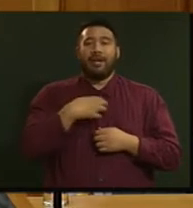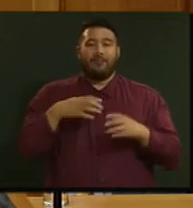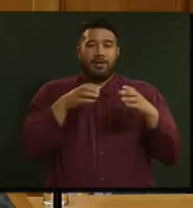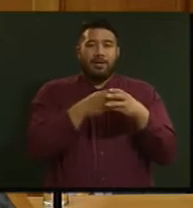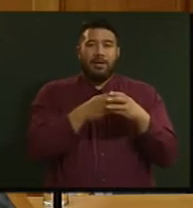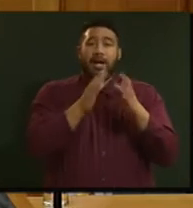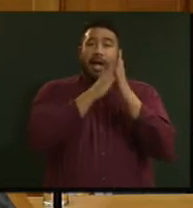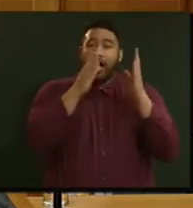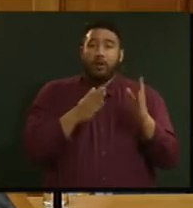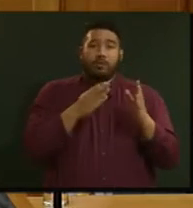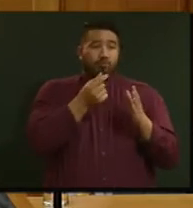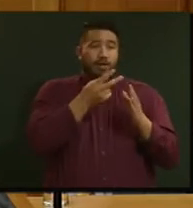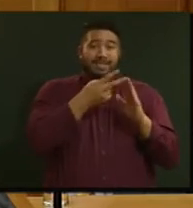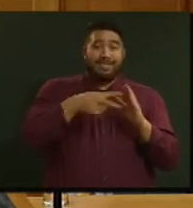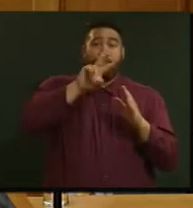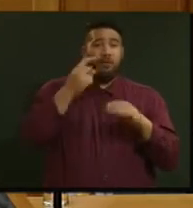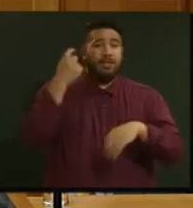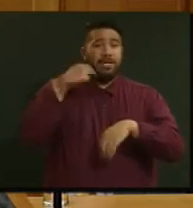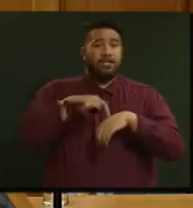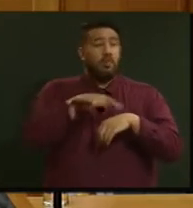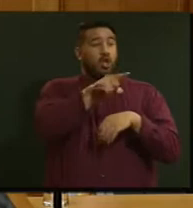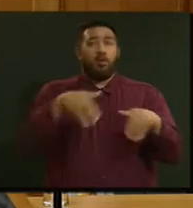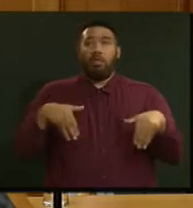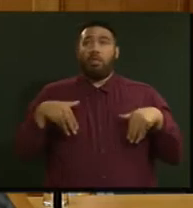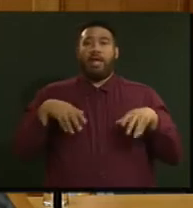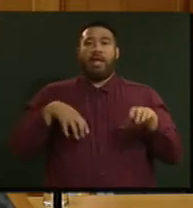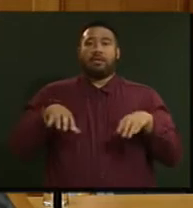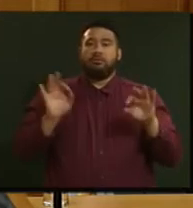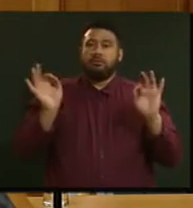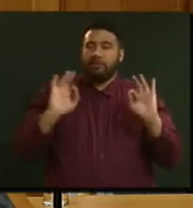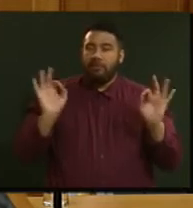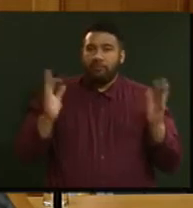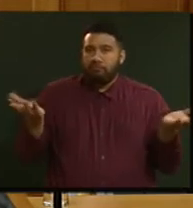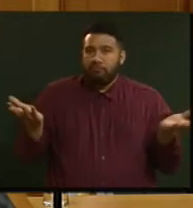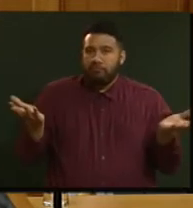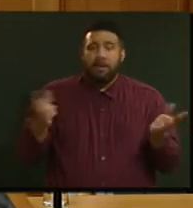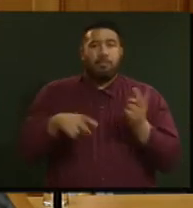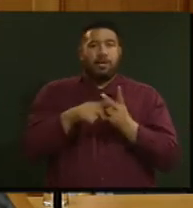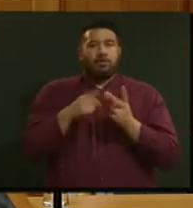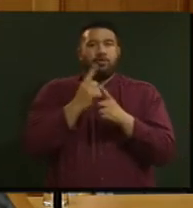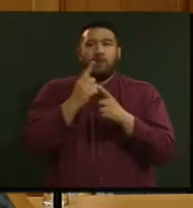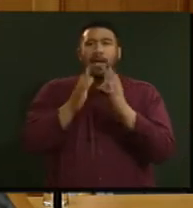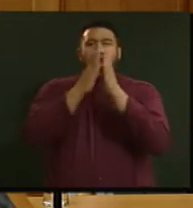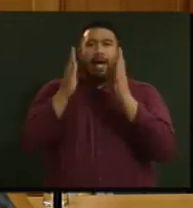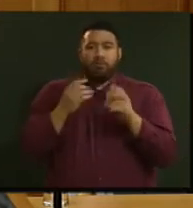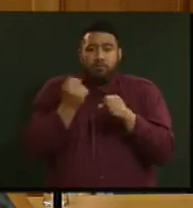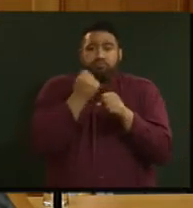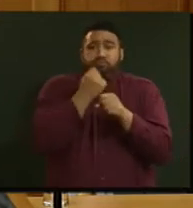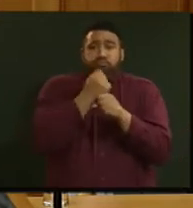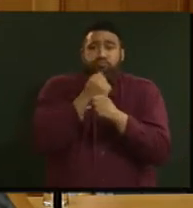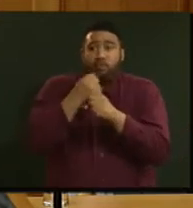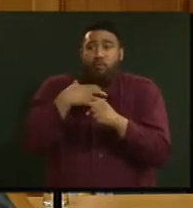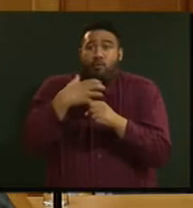and they did nothing. Secondly, I would note that with the huge ramp up in housing construction in Auckland